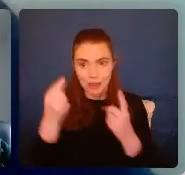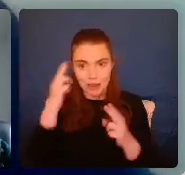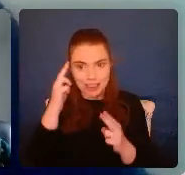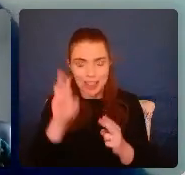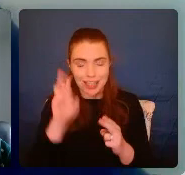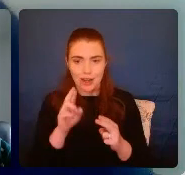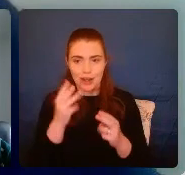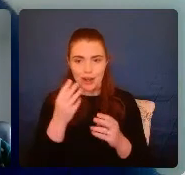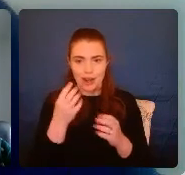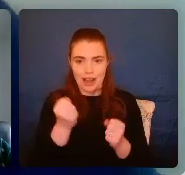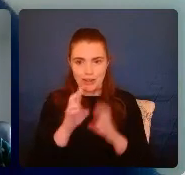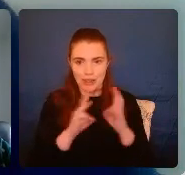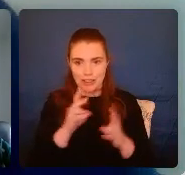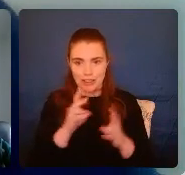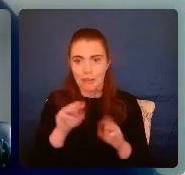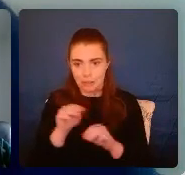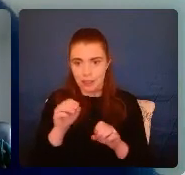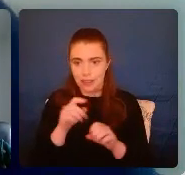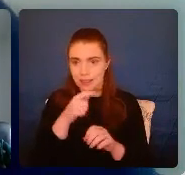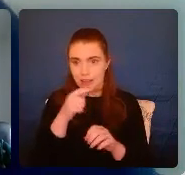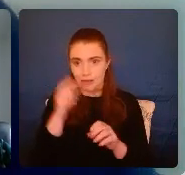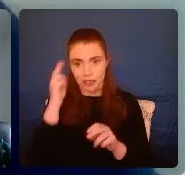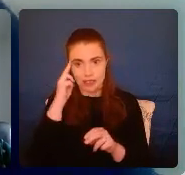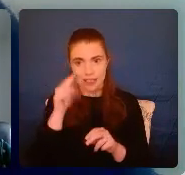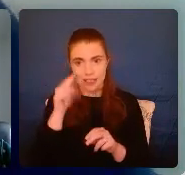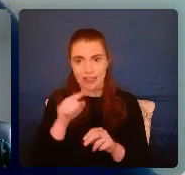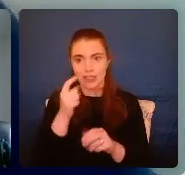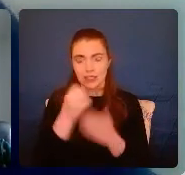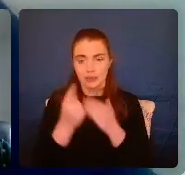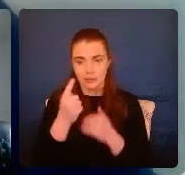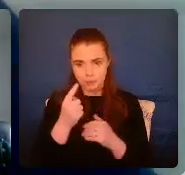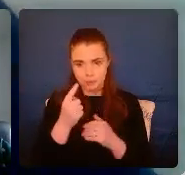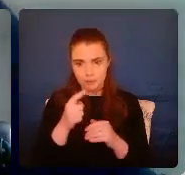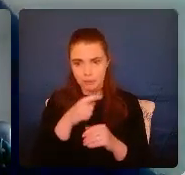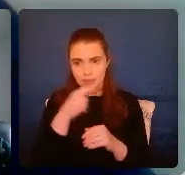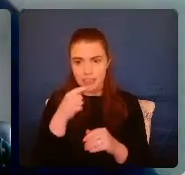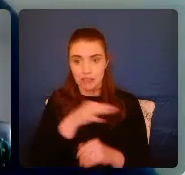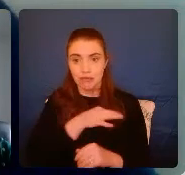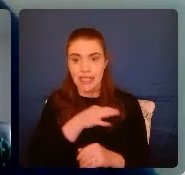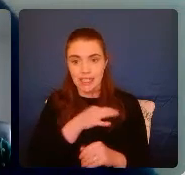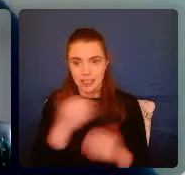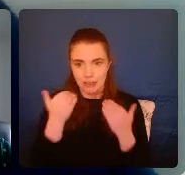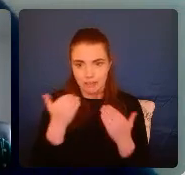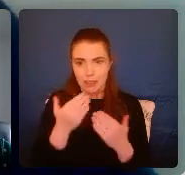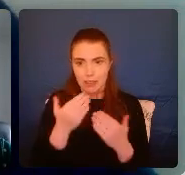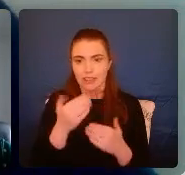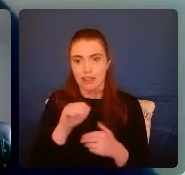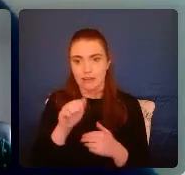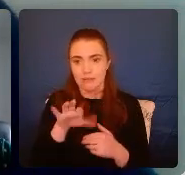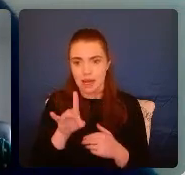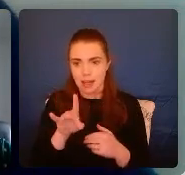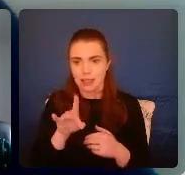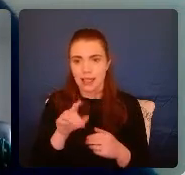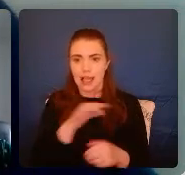No, it was, people did understand what you're talking about. was a lay person coming to it. It was really good information, Mark, and as usual,